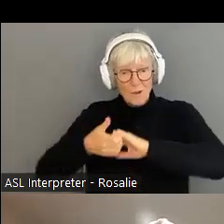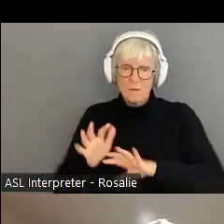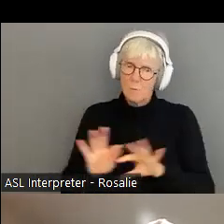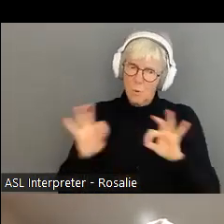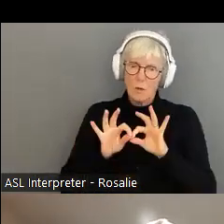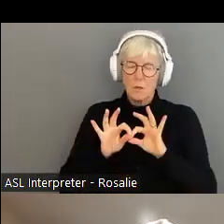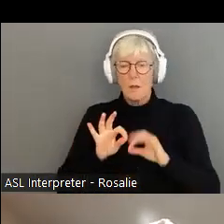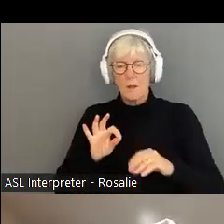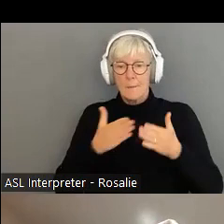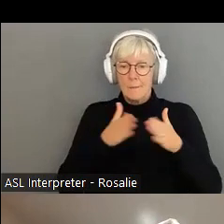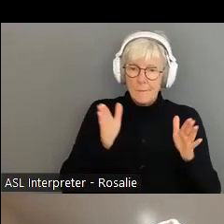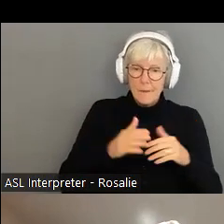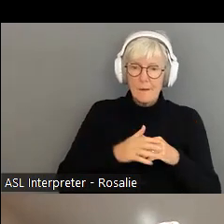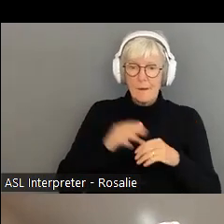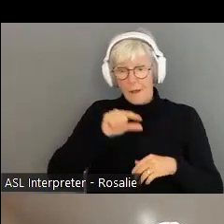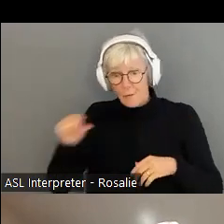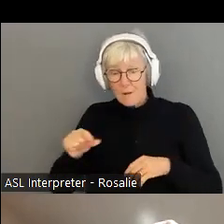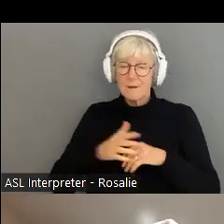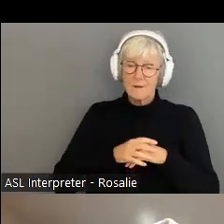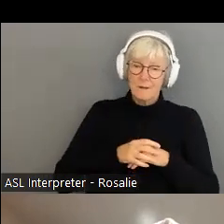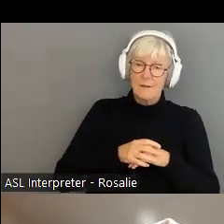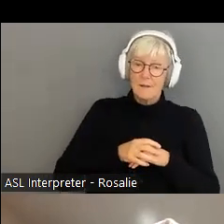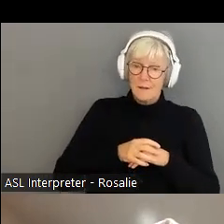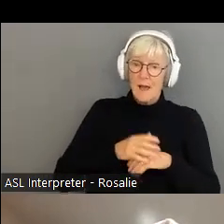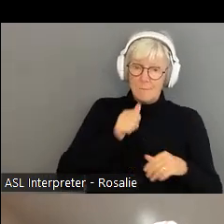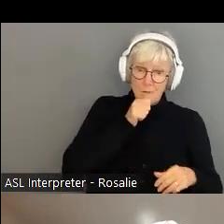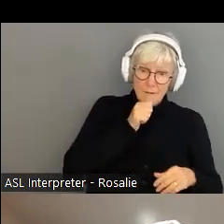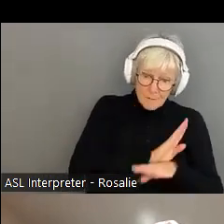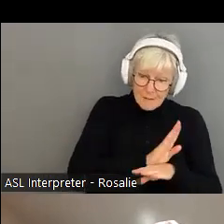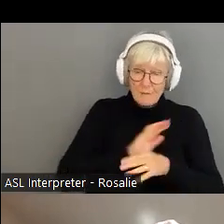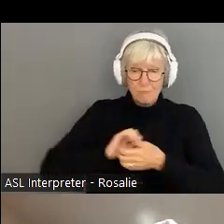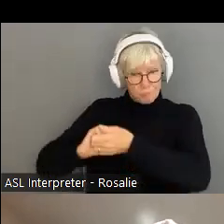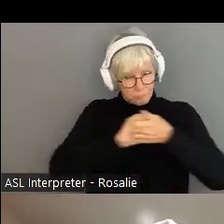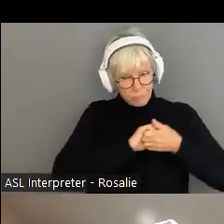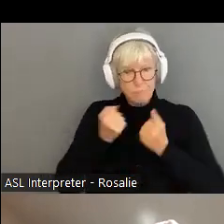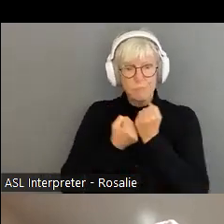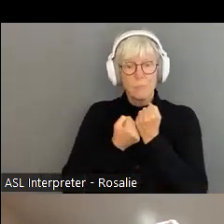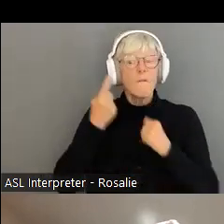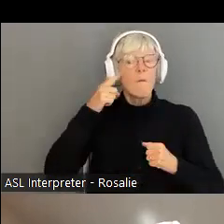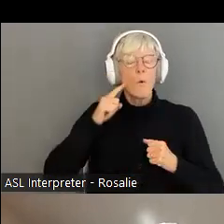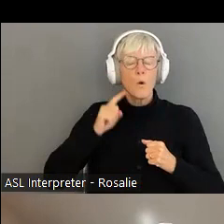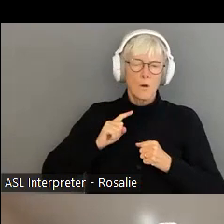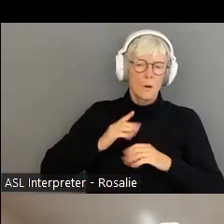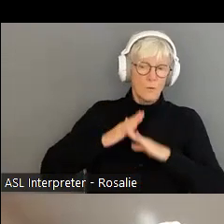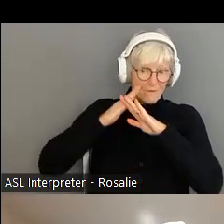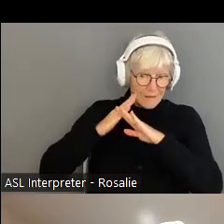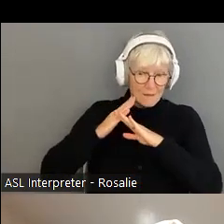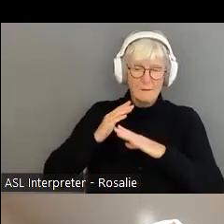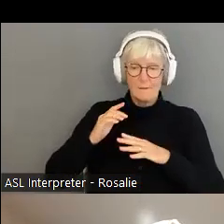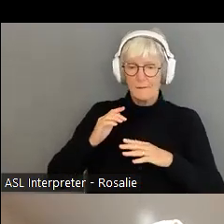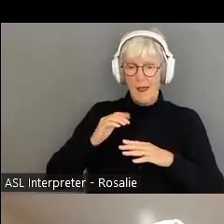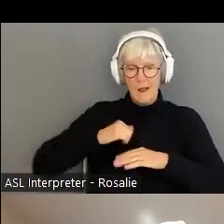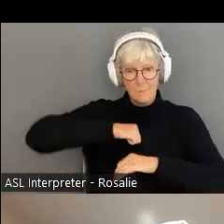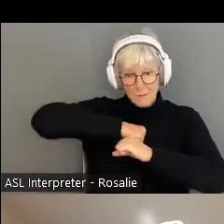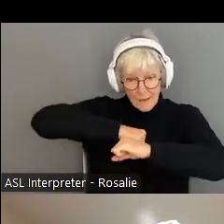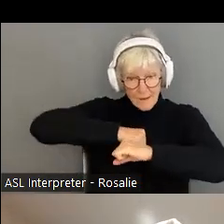private and public sectors, primarily for prevention and all the other ones